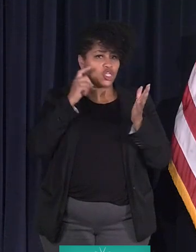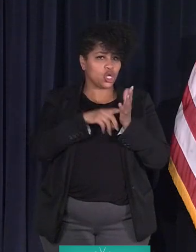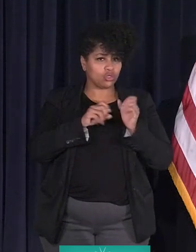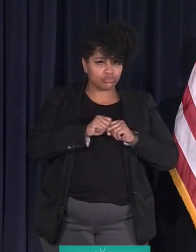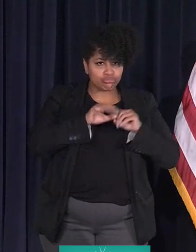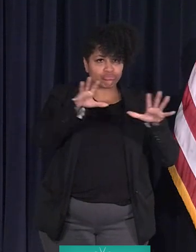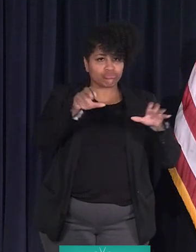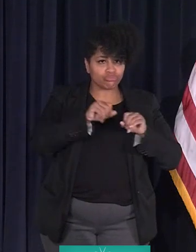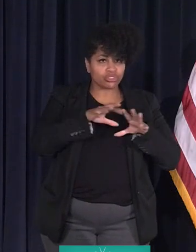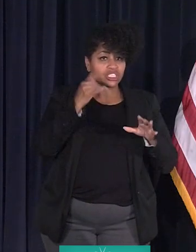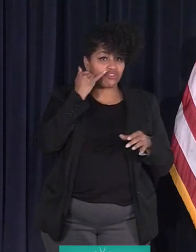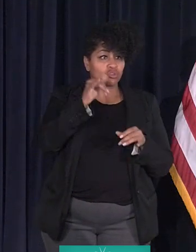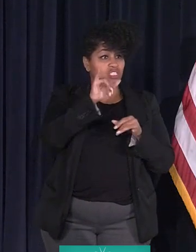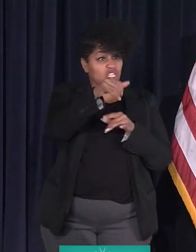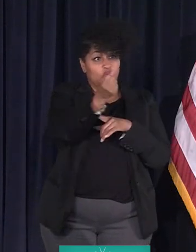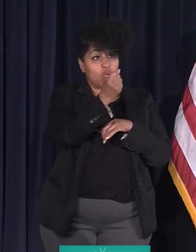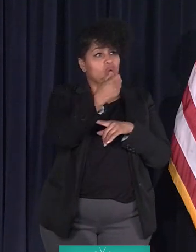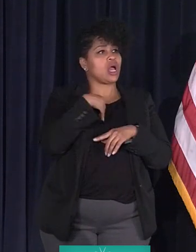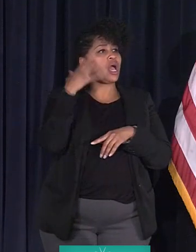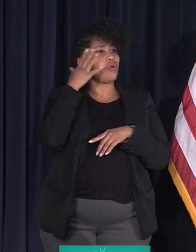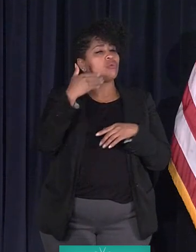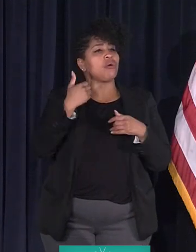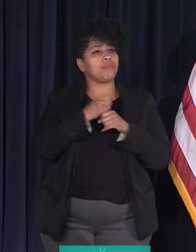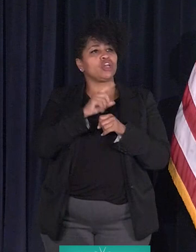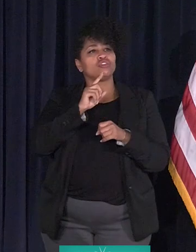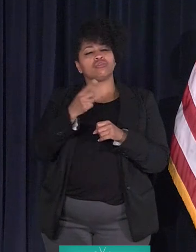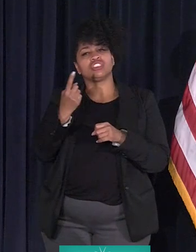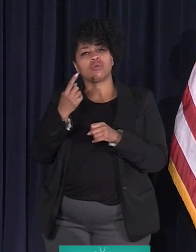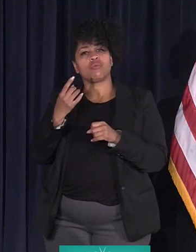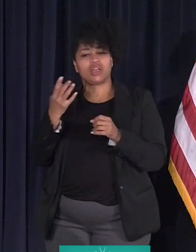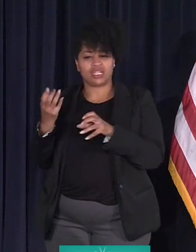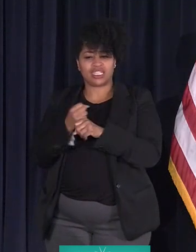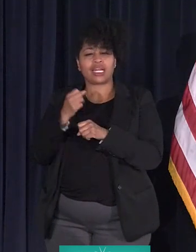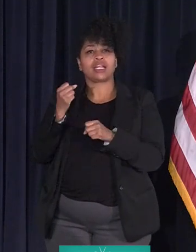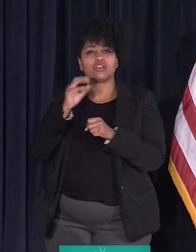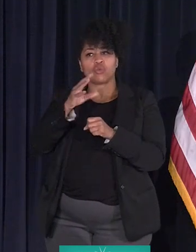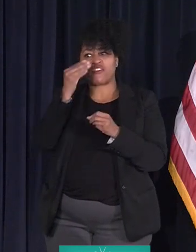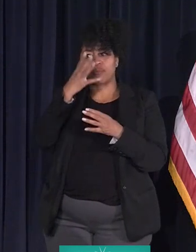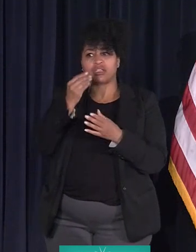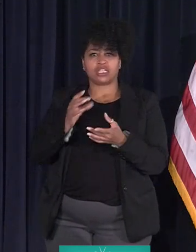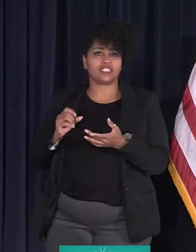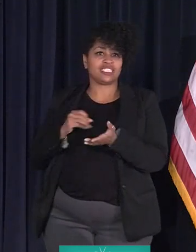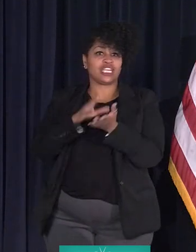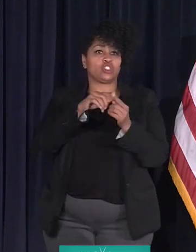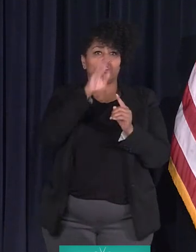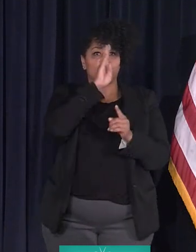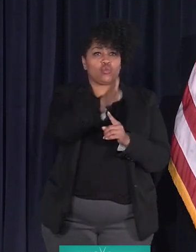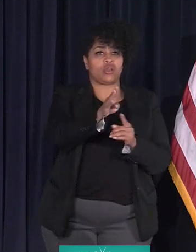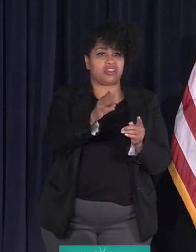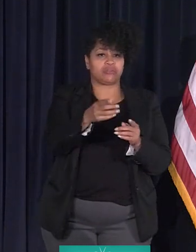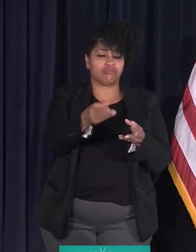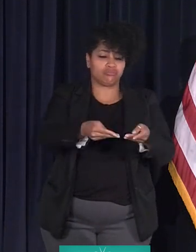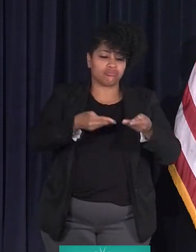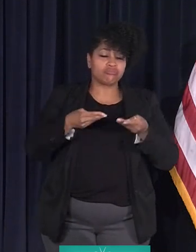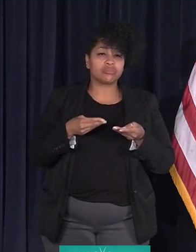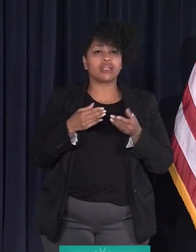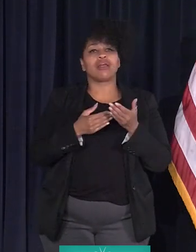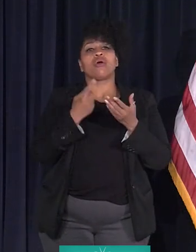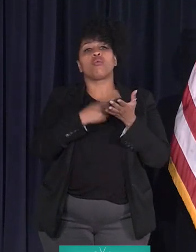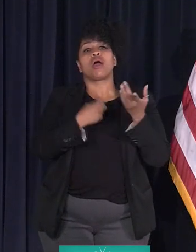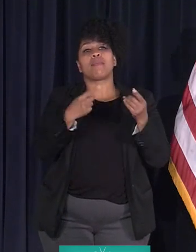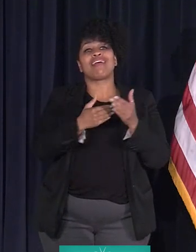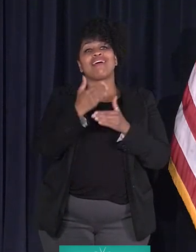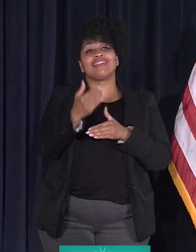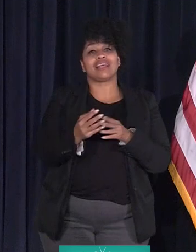And if you'll stay on, I'll have Letty Azar get your contact and send it to you directly. But what's going to happen is the next